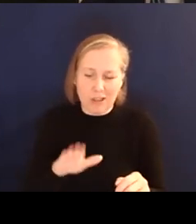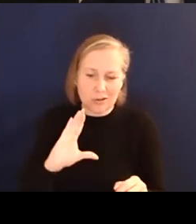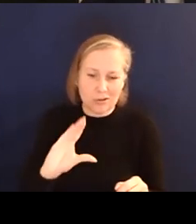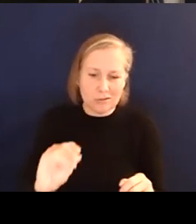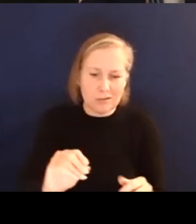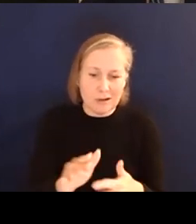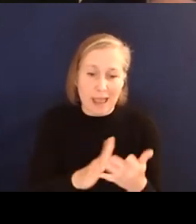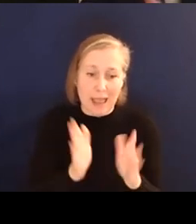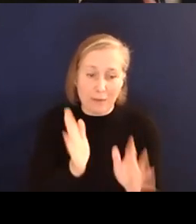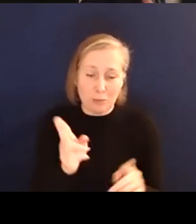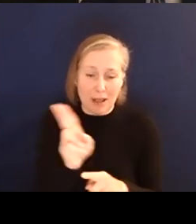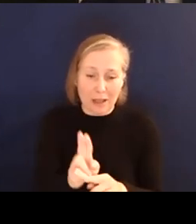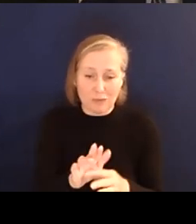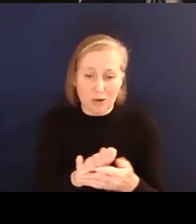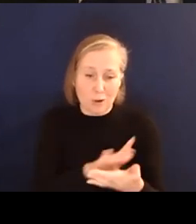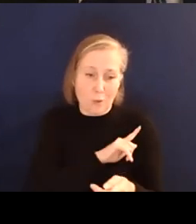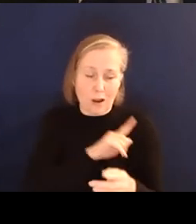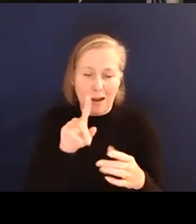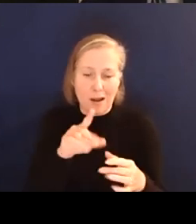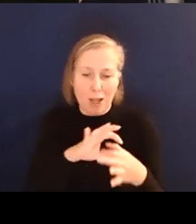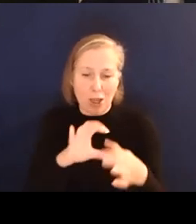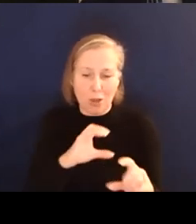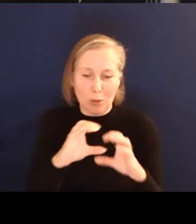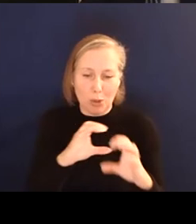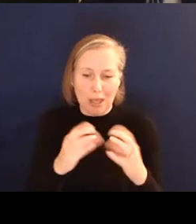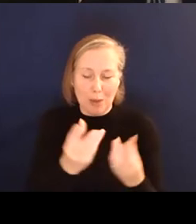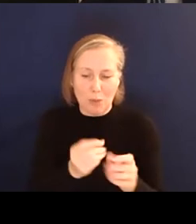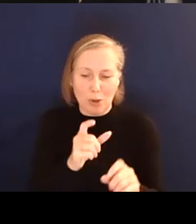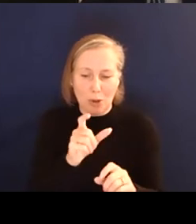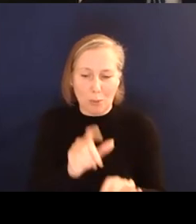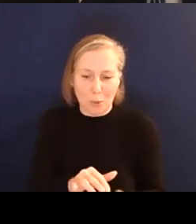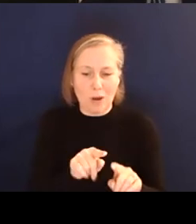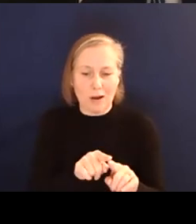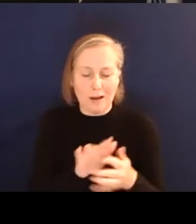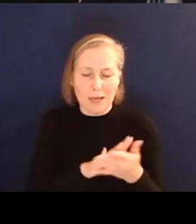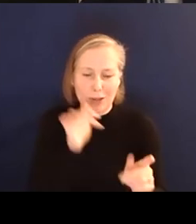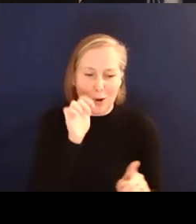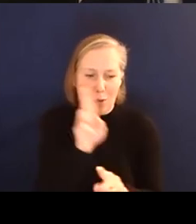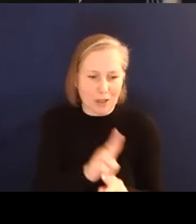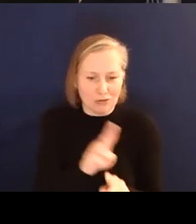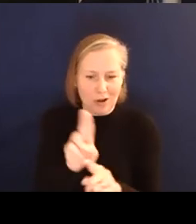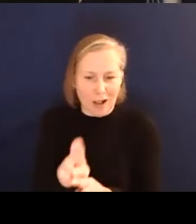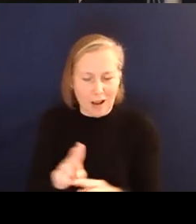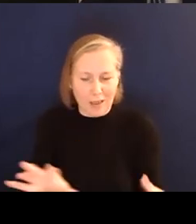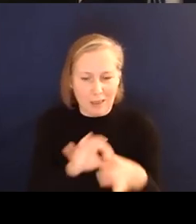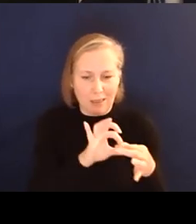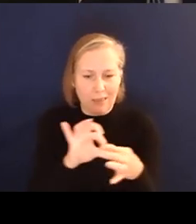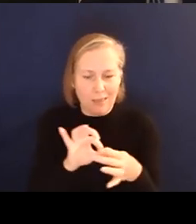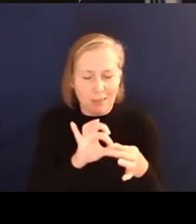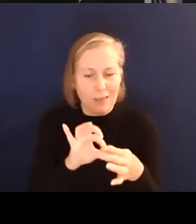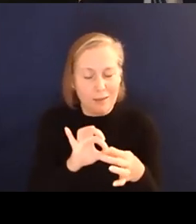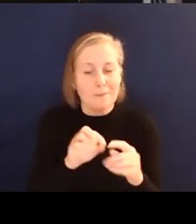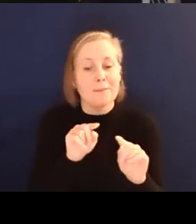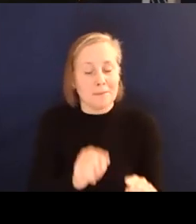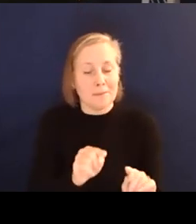electric to communicate effectively with the computer. So all of that would have to be electric. And given that